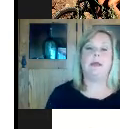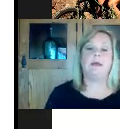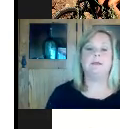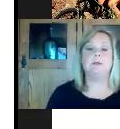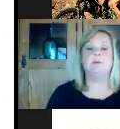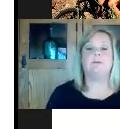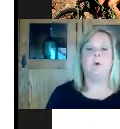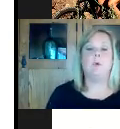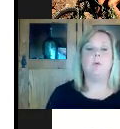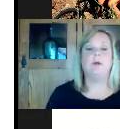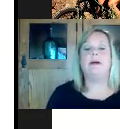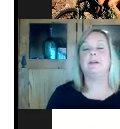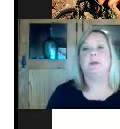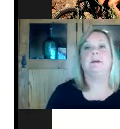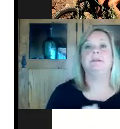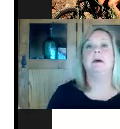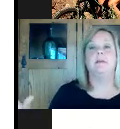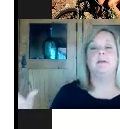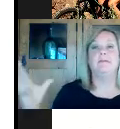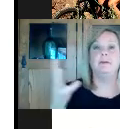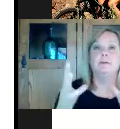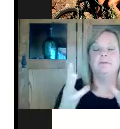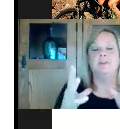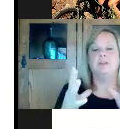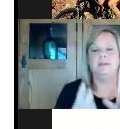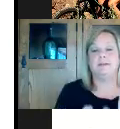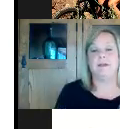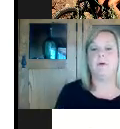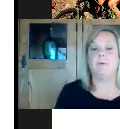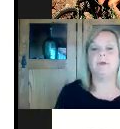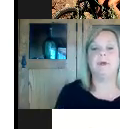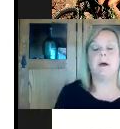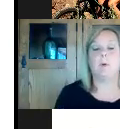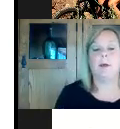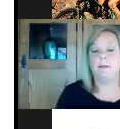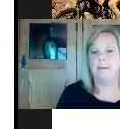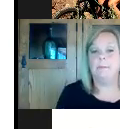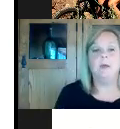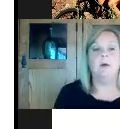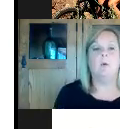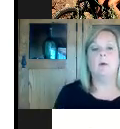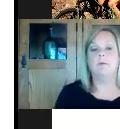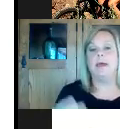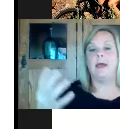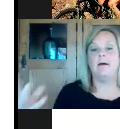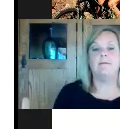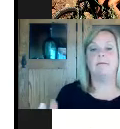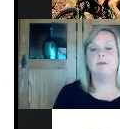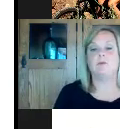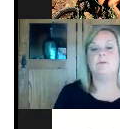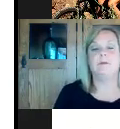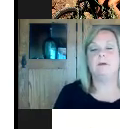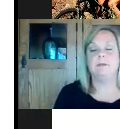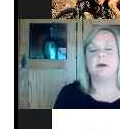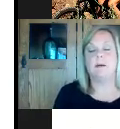but they can't use a phone ring flash because their field of vision has narrowed um greatly or they have